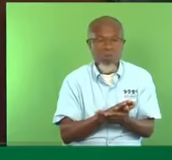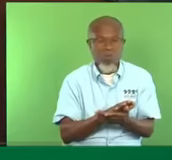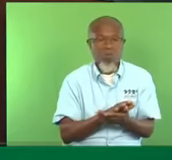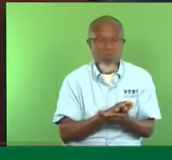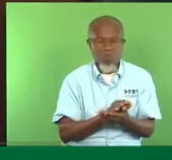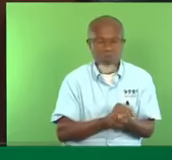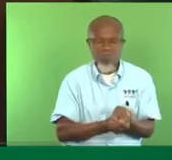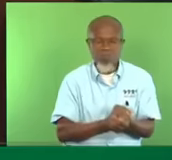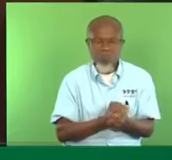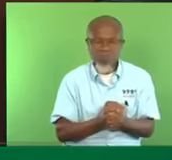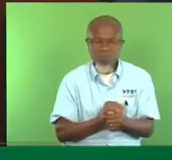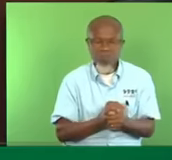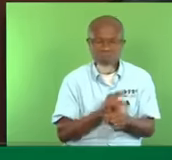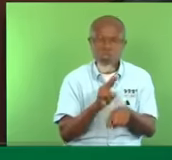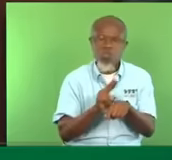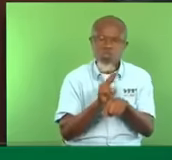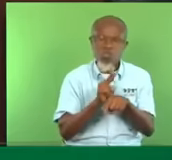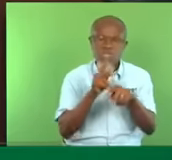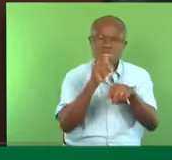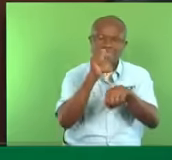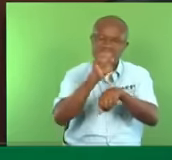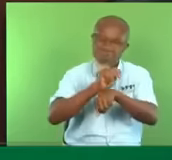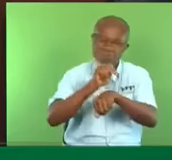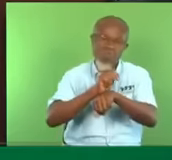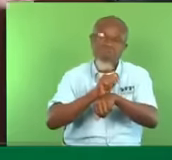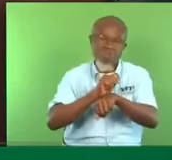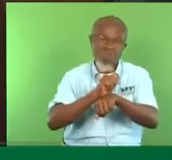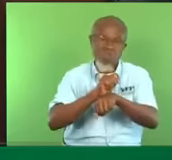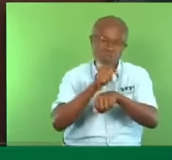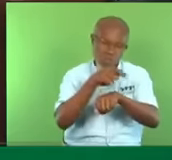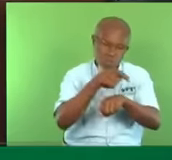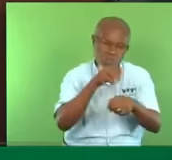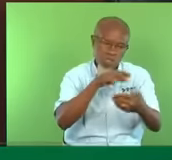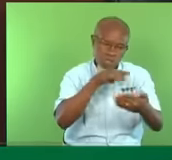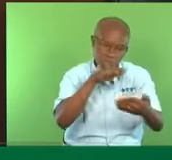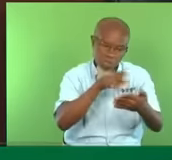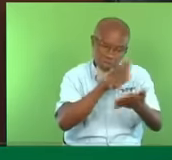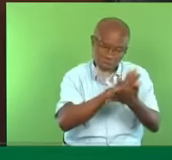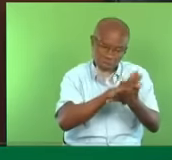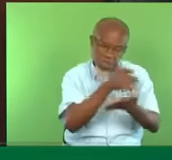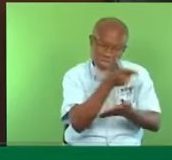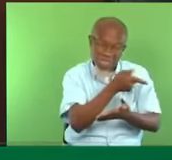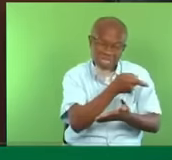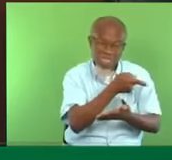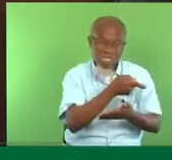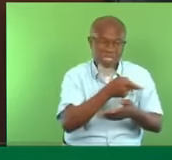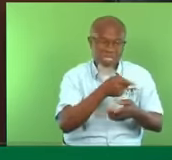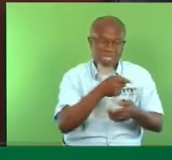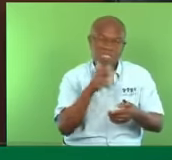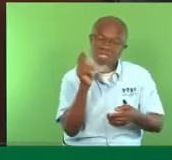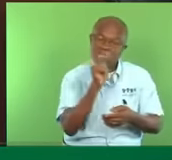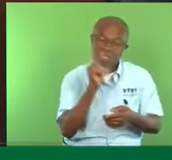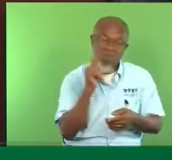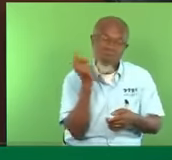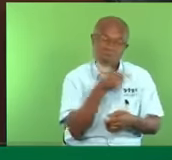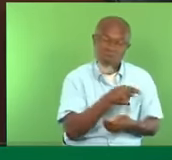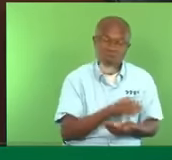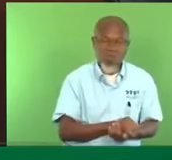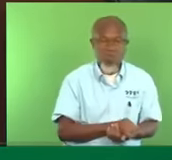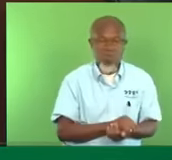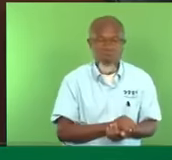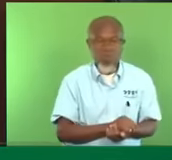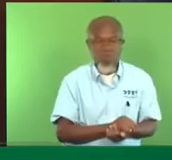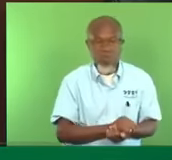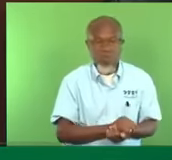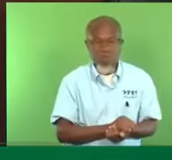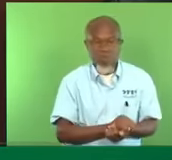foot in. That is where it is. And it is because the member of Oropuch East. The Prime Minister said that he was in London. That question